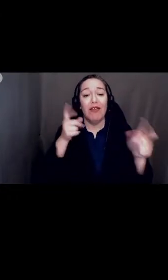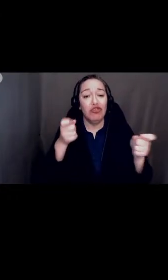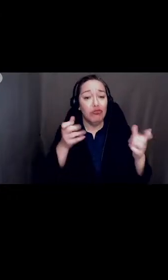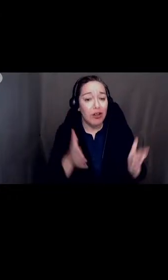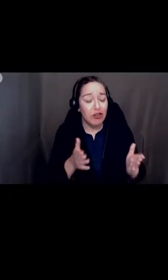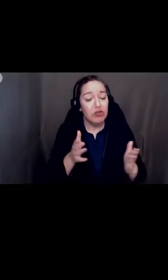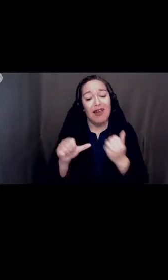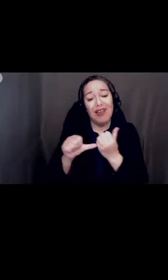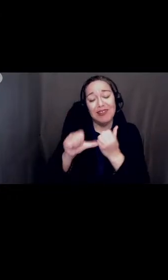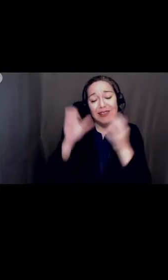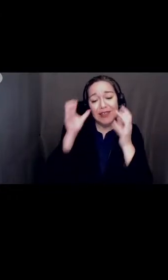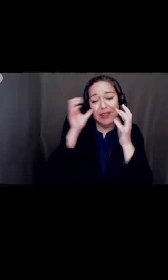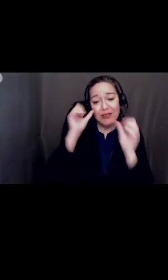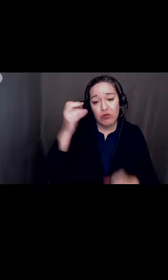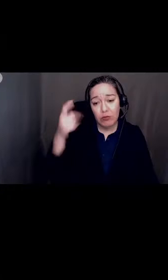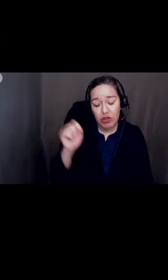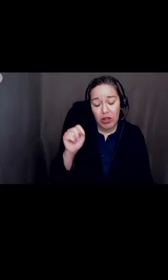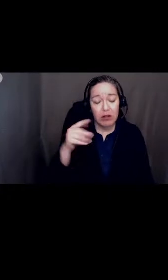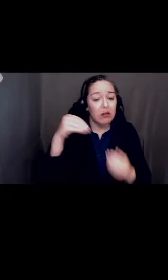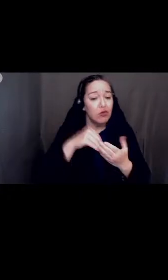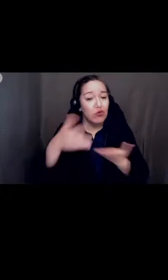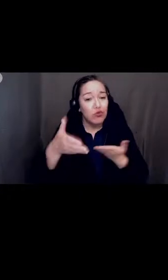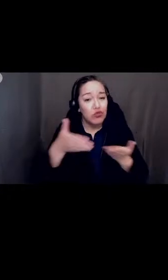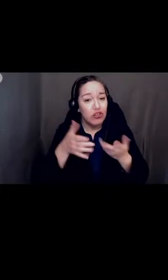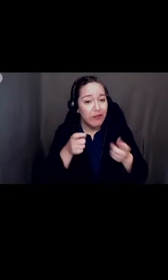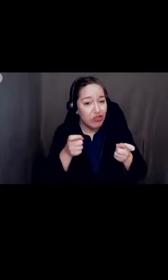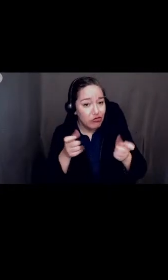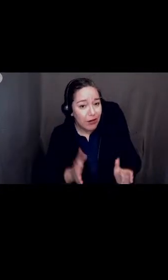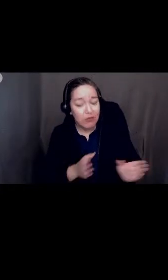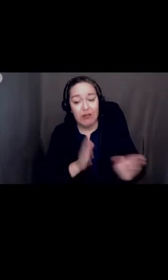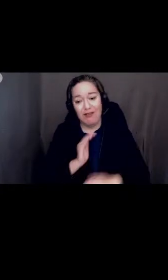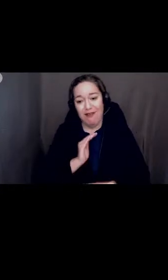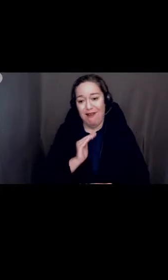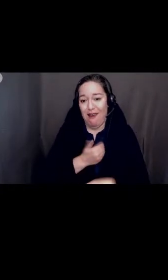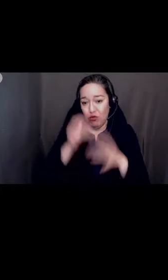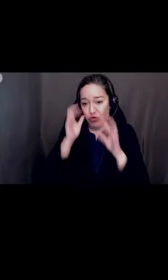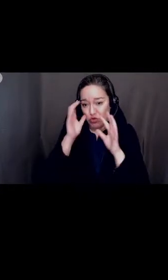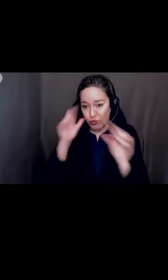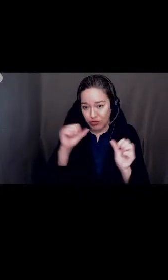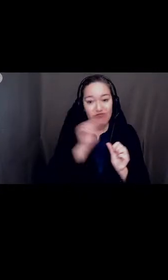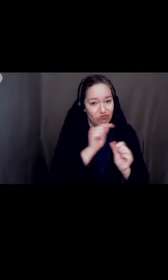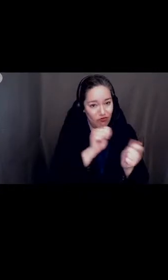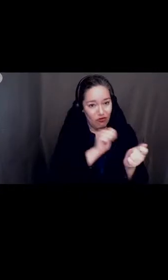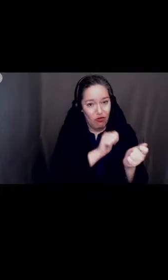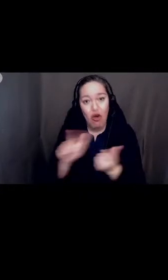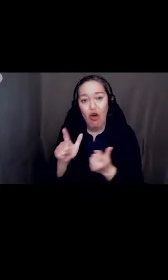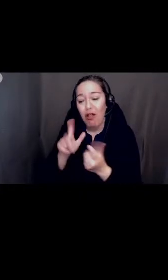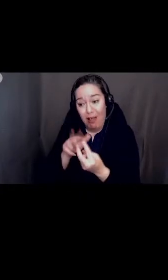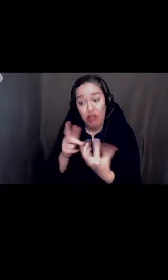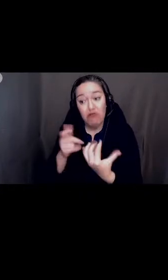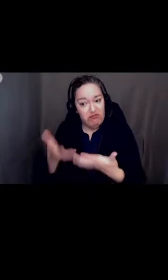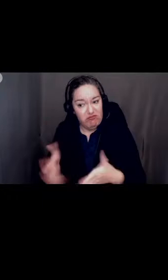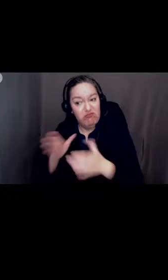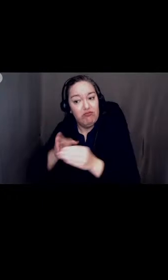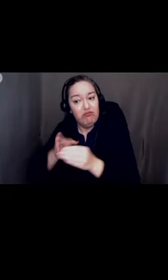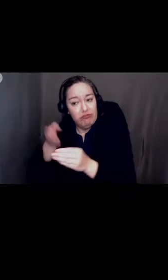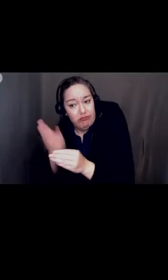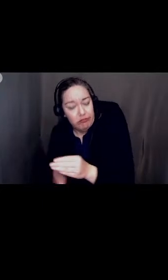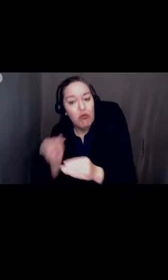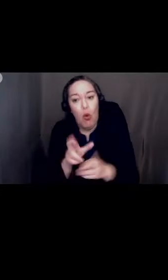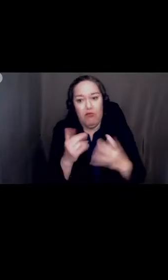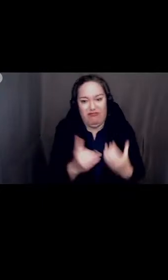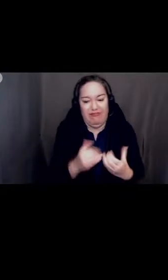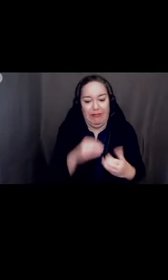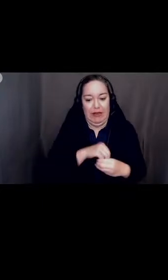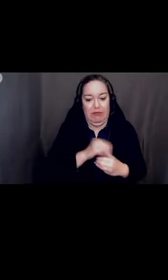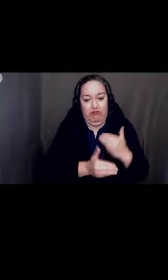as well as the Student Services Director and our Superintendent have all either completed the program or are currently in the process. And so, as you